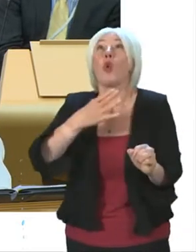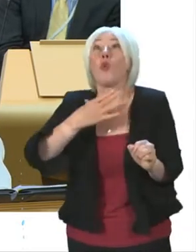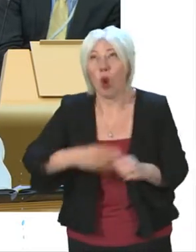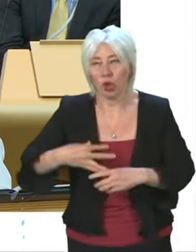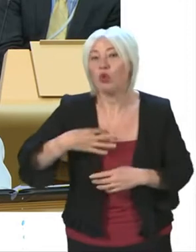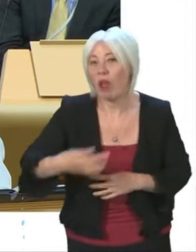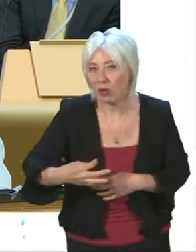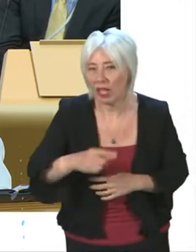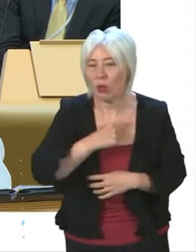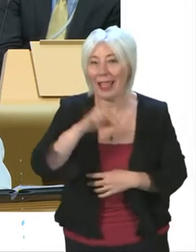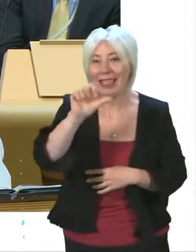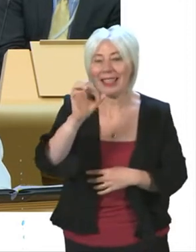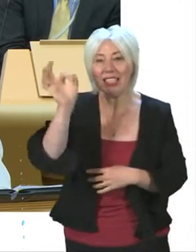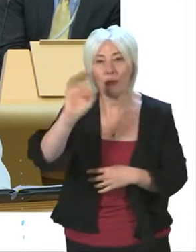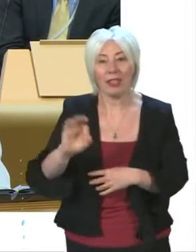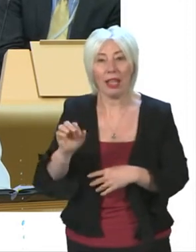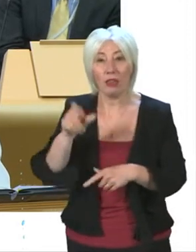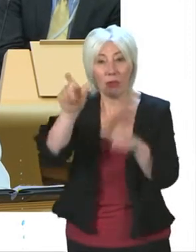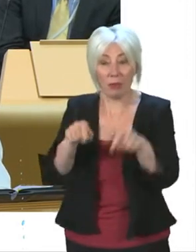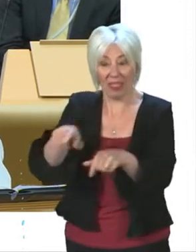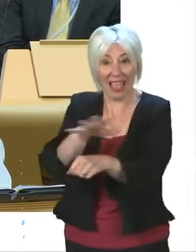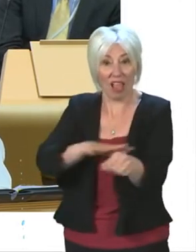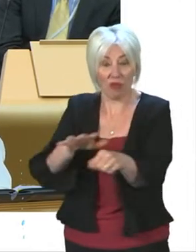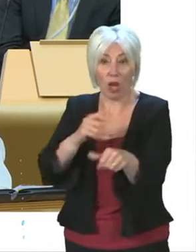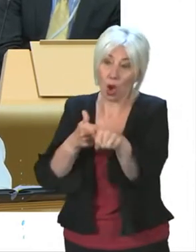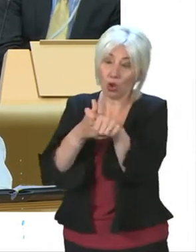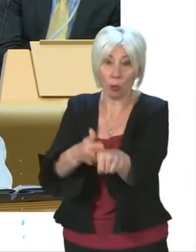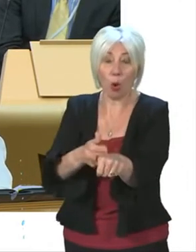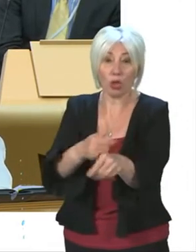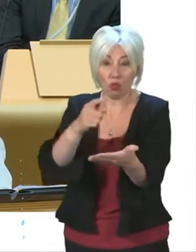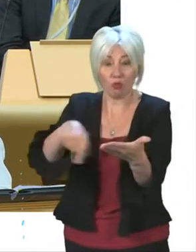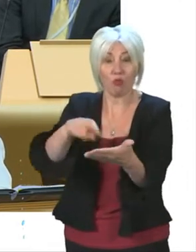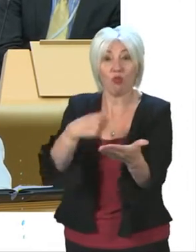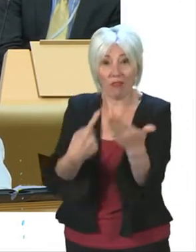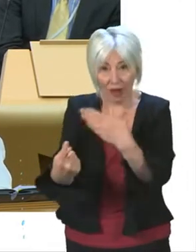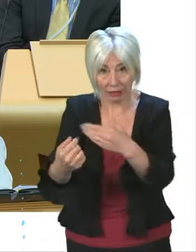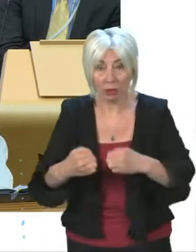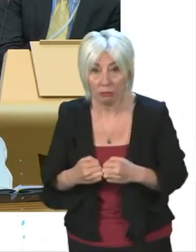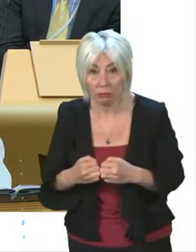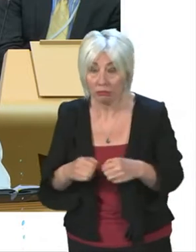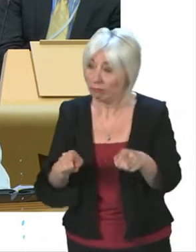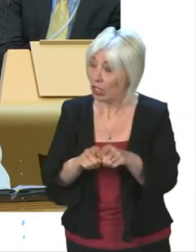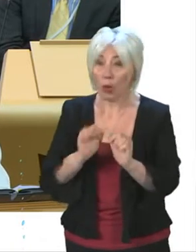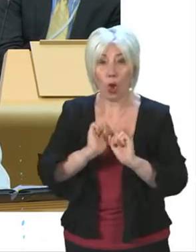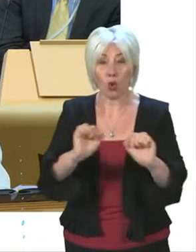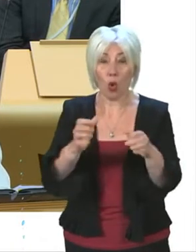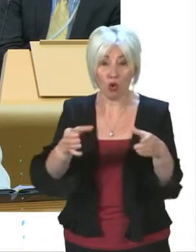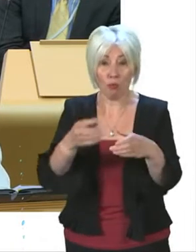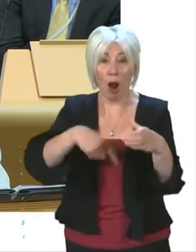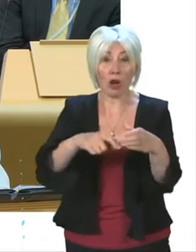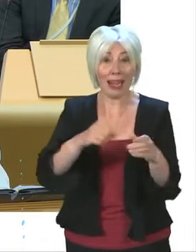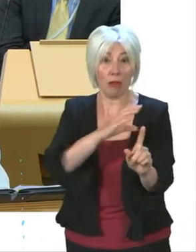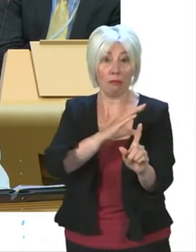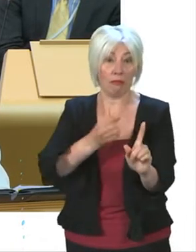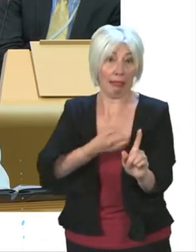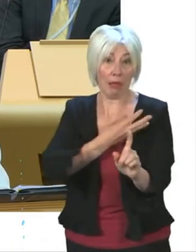60% of voters backed parties supporting a referendum. It has him at odds with his own party membership. A third of